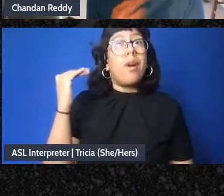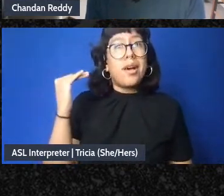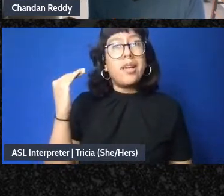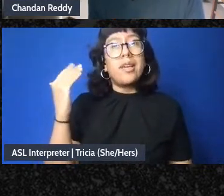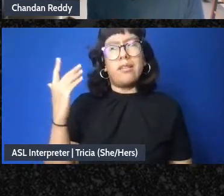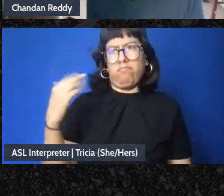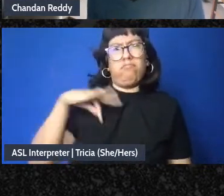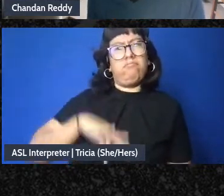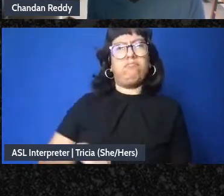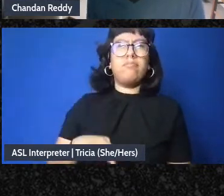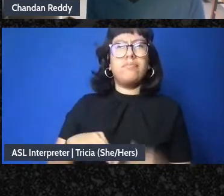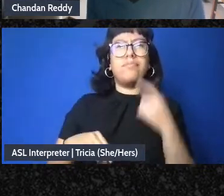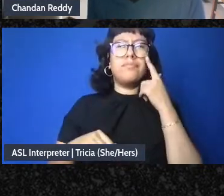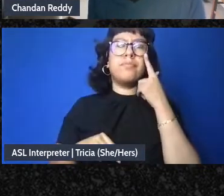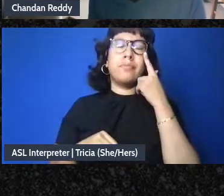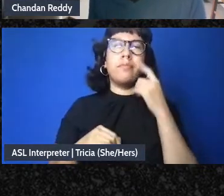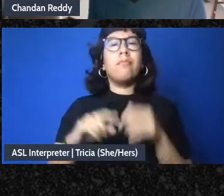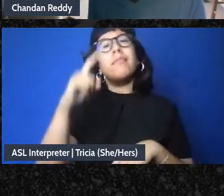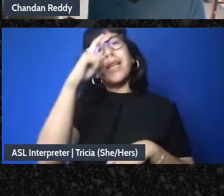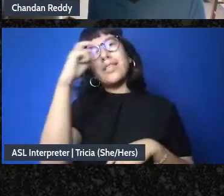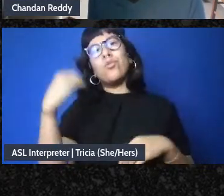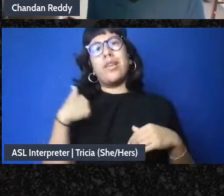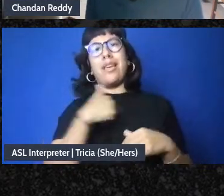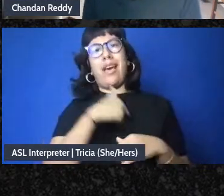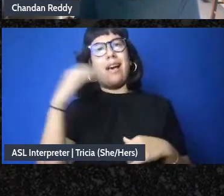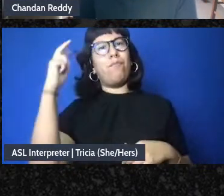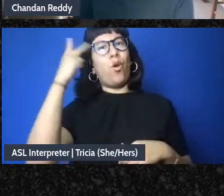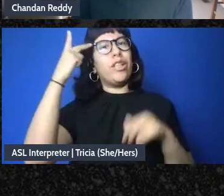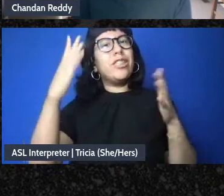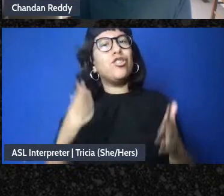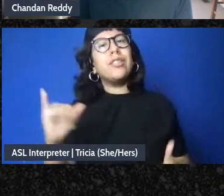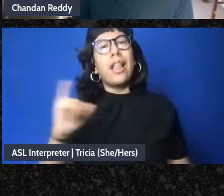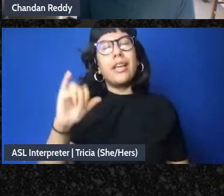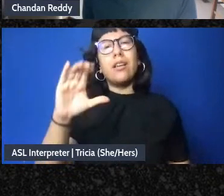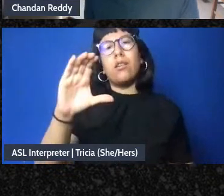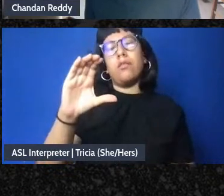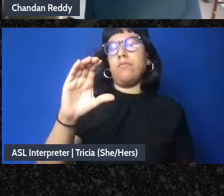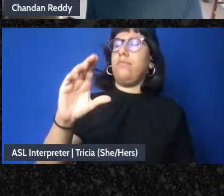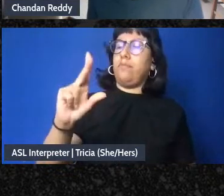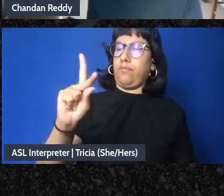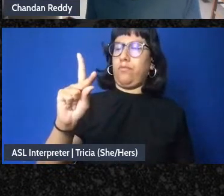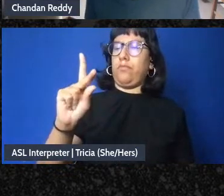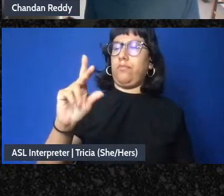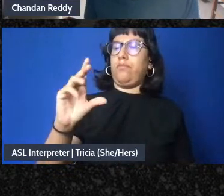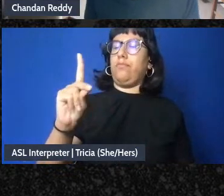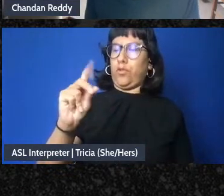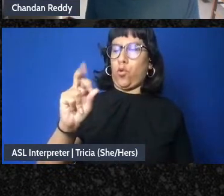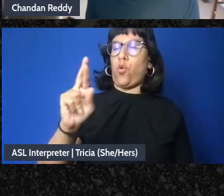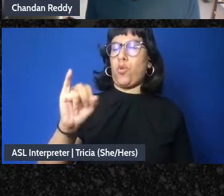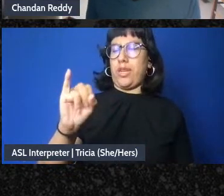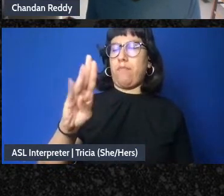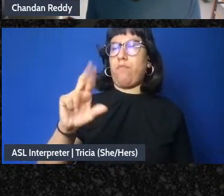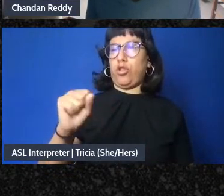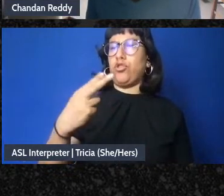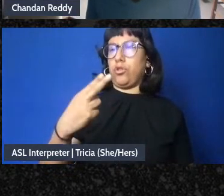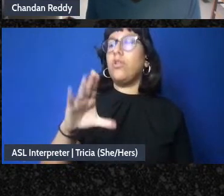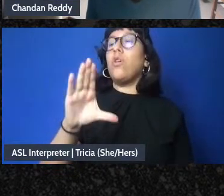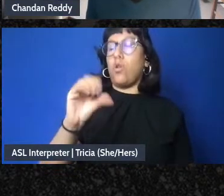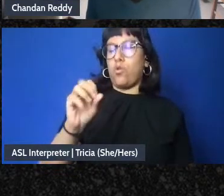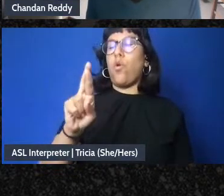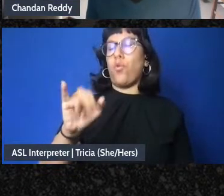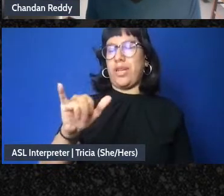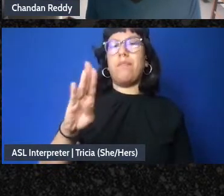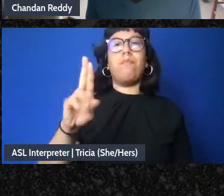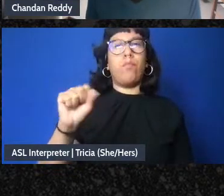have some politicians like Cori Bush who are putting some you know the